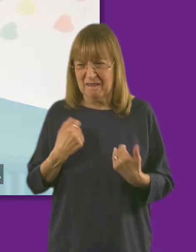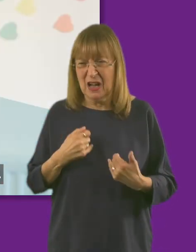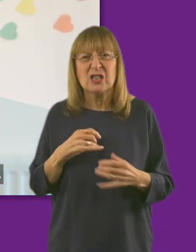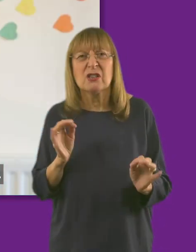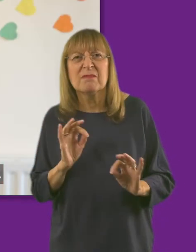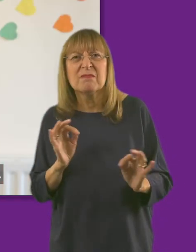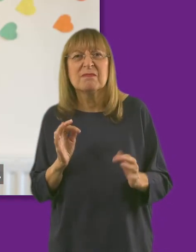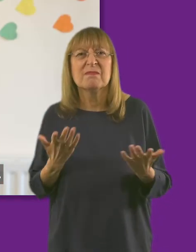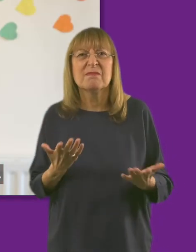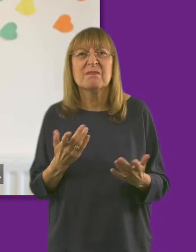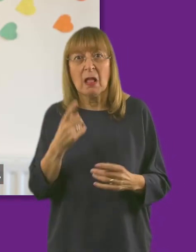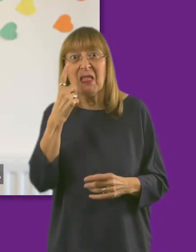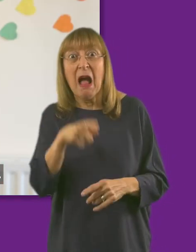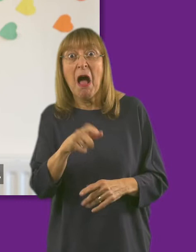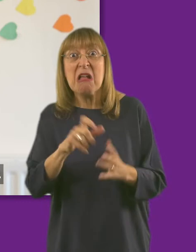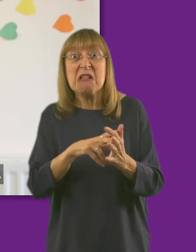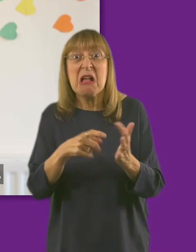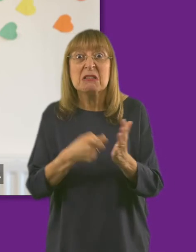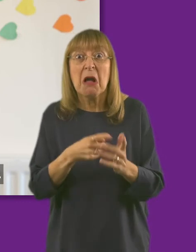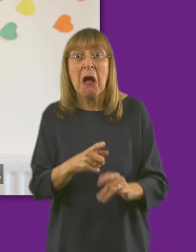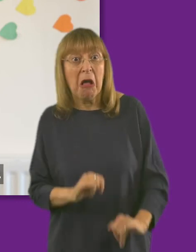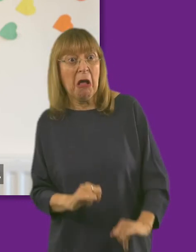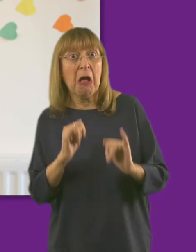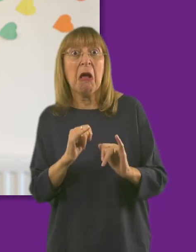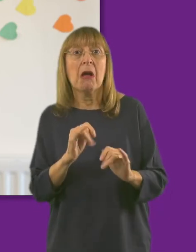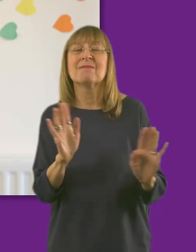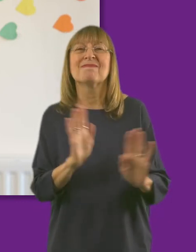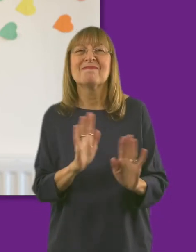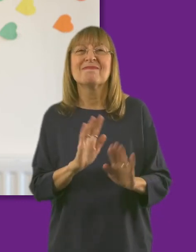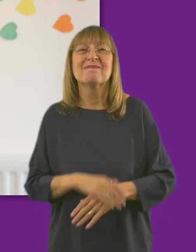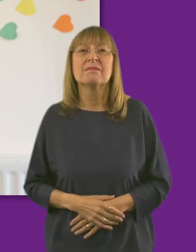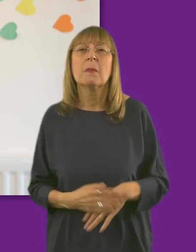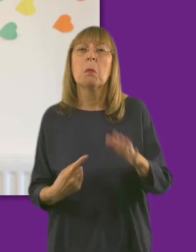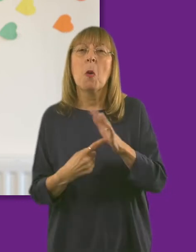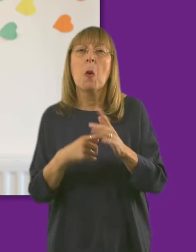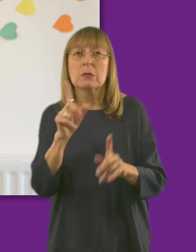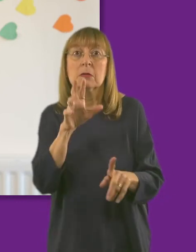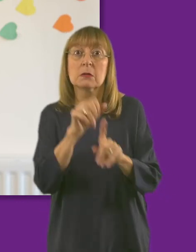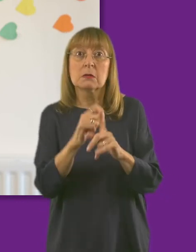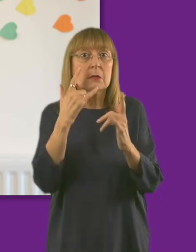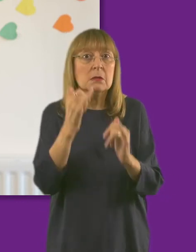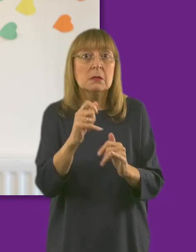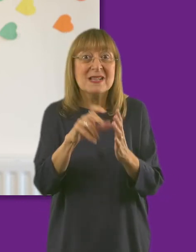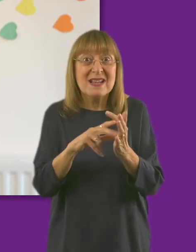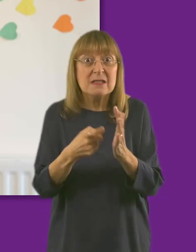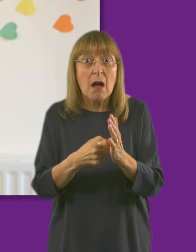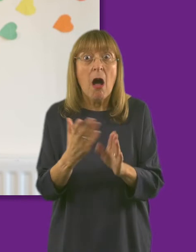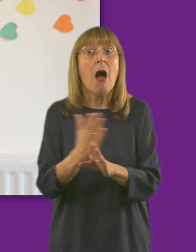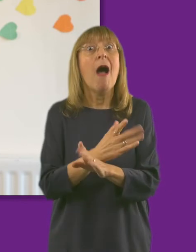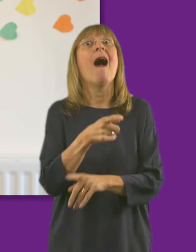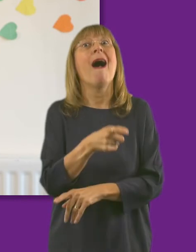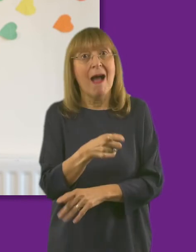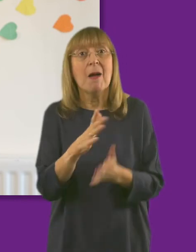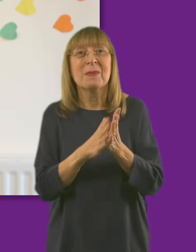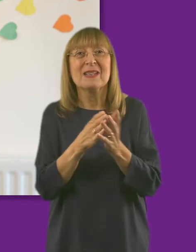Usually the chances are it isn't cancer and it won't be serious but it's important to find cancer early so treatment can start